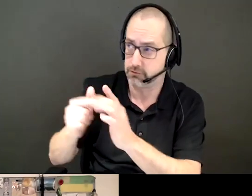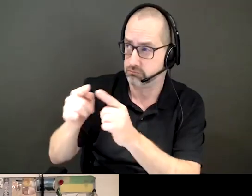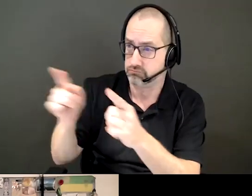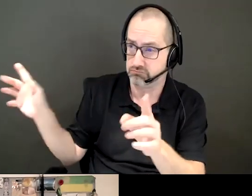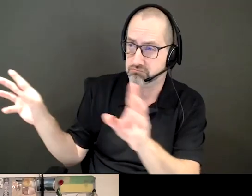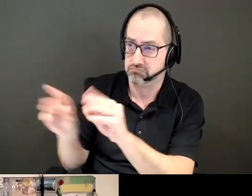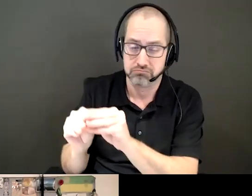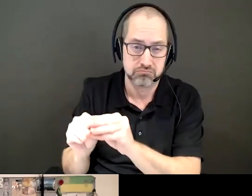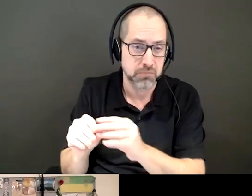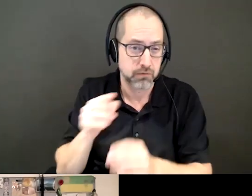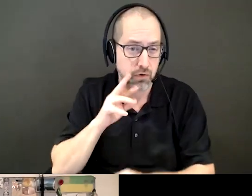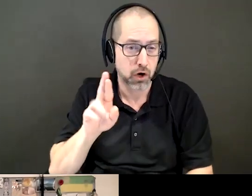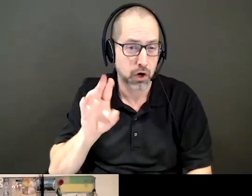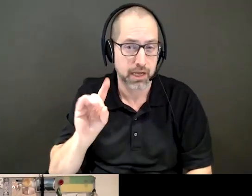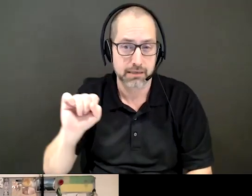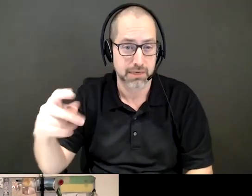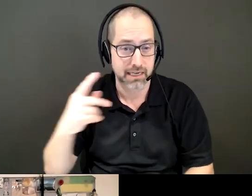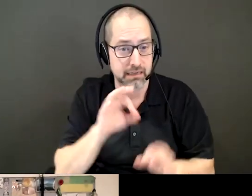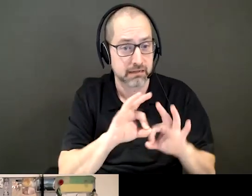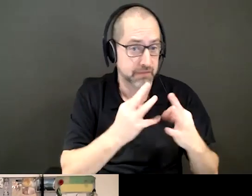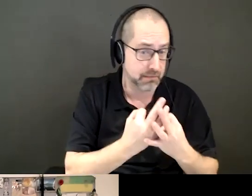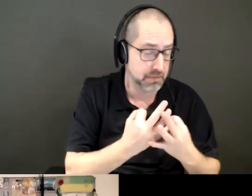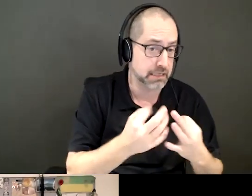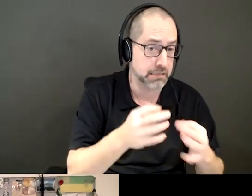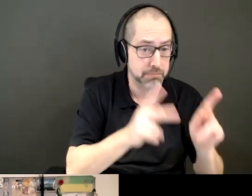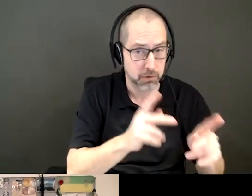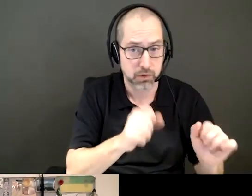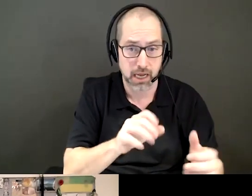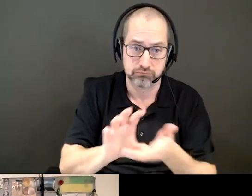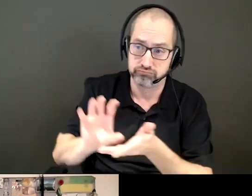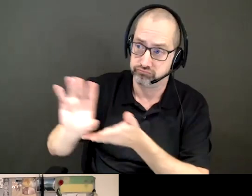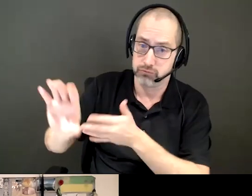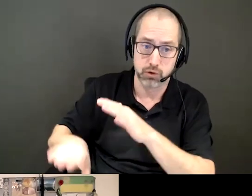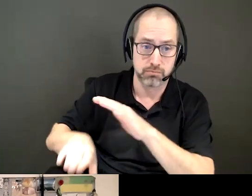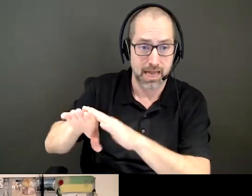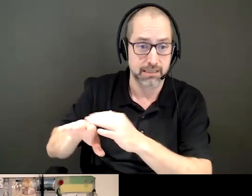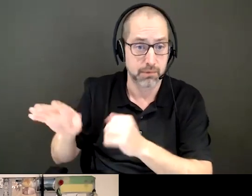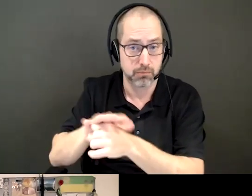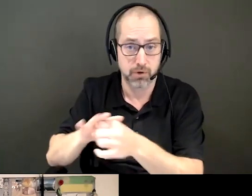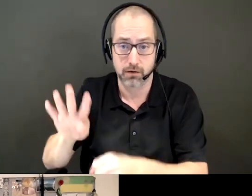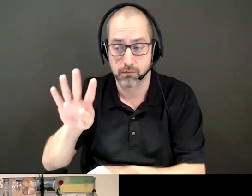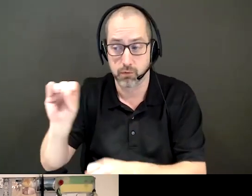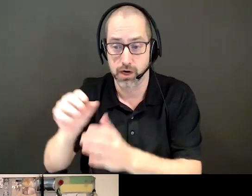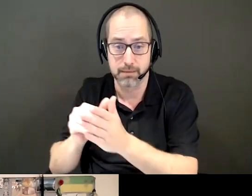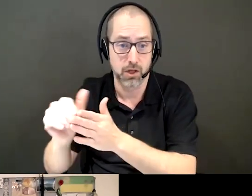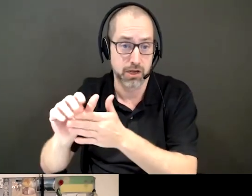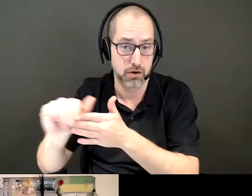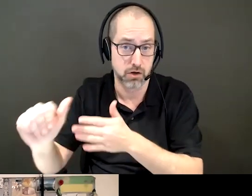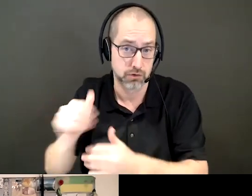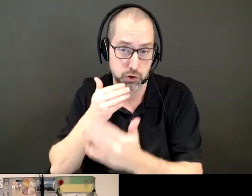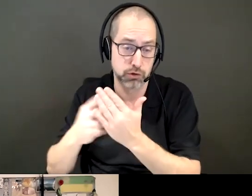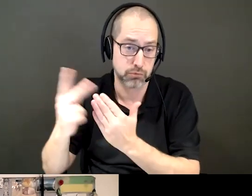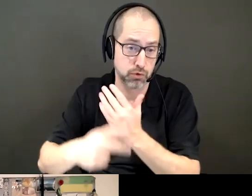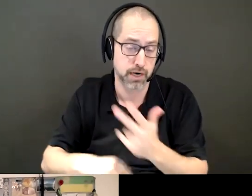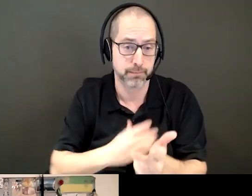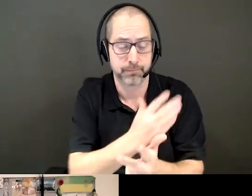individuals could contribute to the maximum, it'd be around $40 million. So that's quite impressive. It's a very good program. We also adjudicate persons with